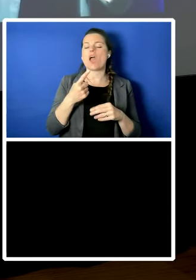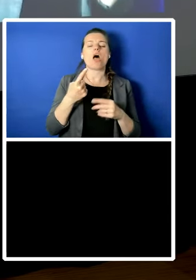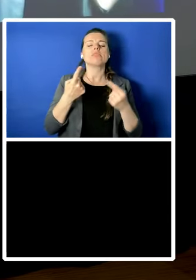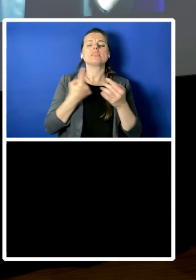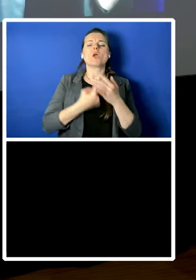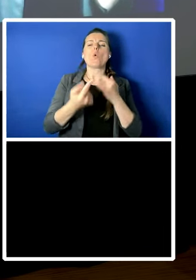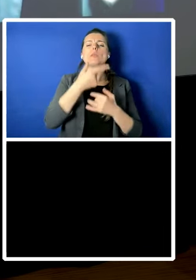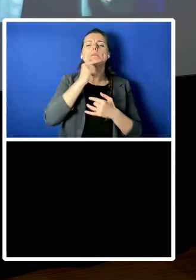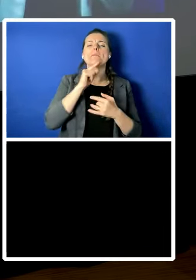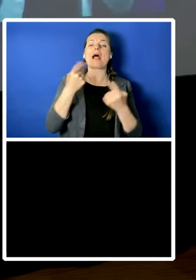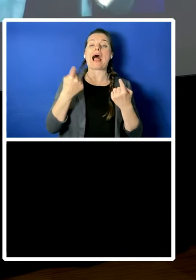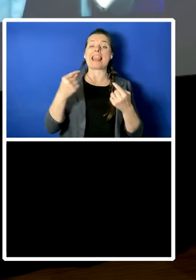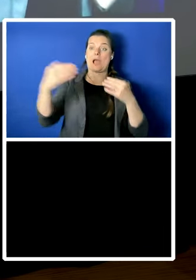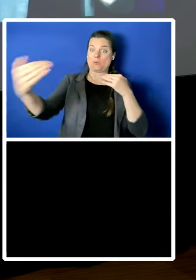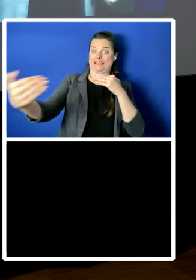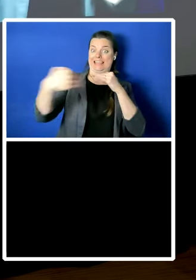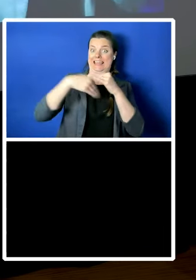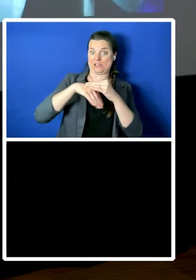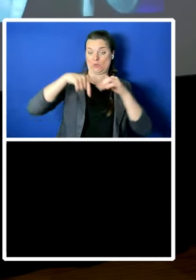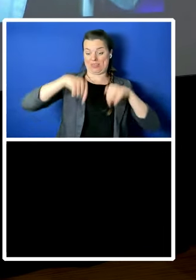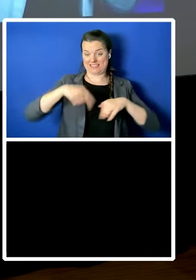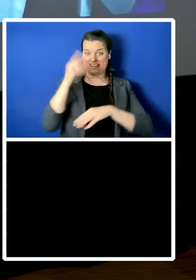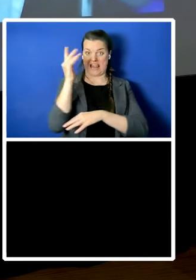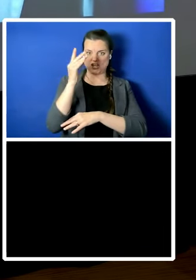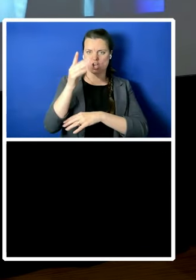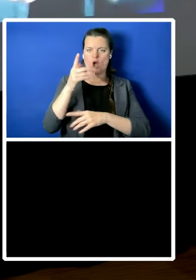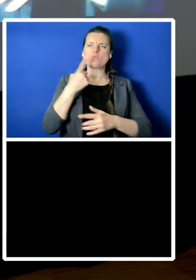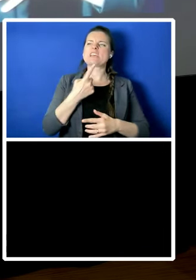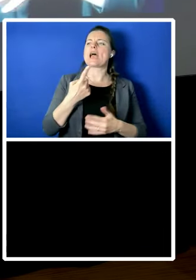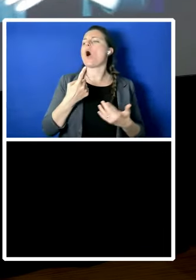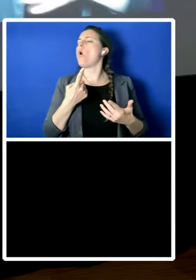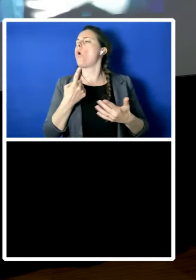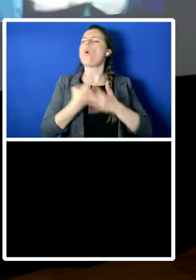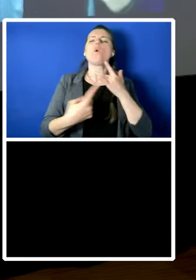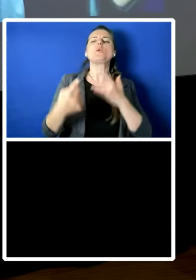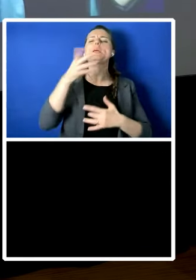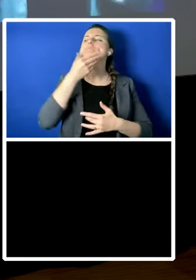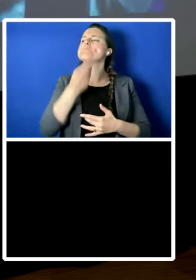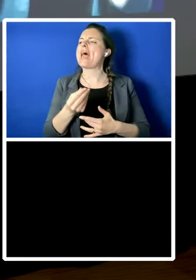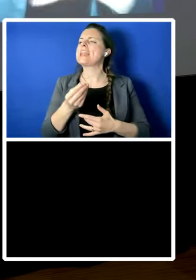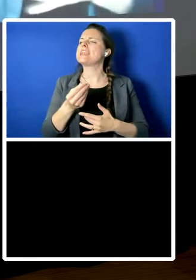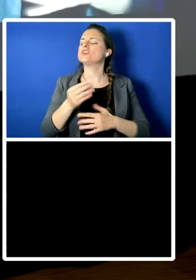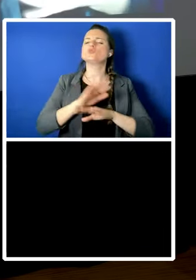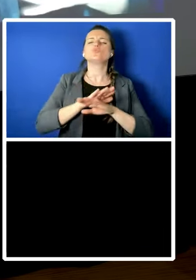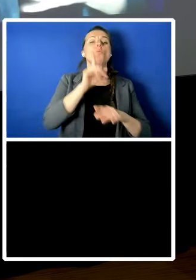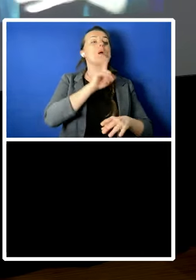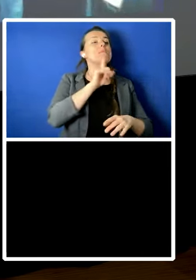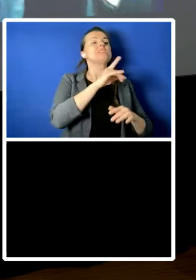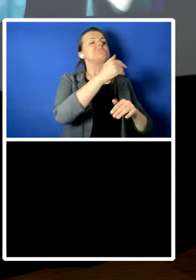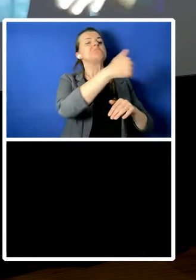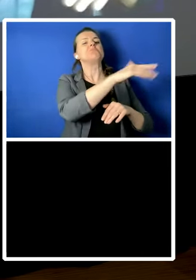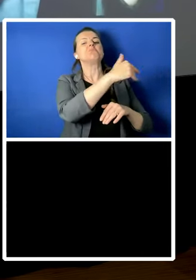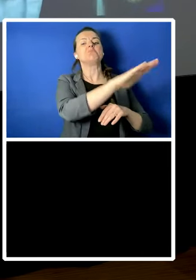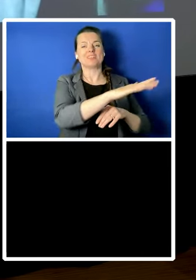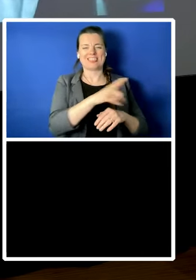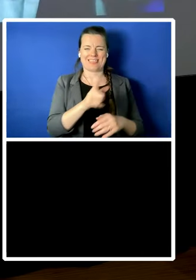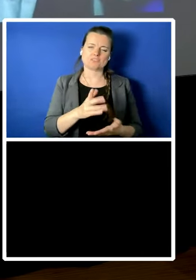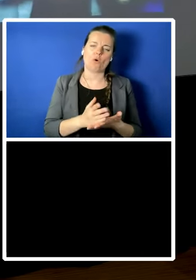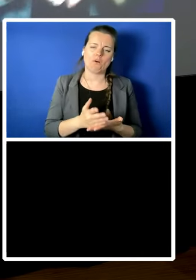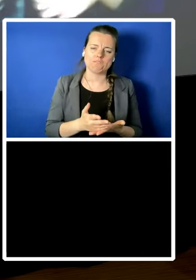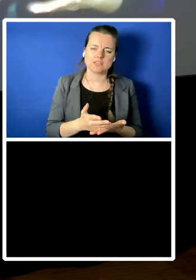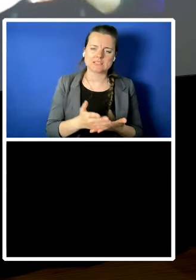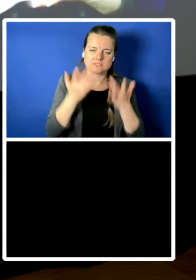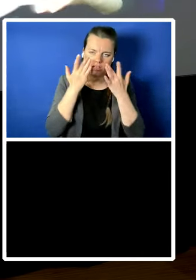be men and not women that's an obvious discrimination if we say